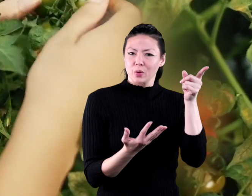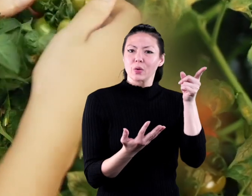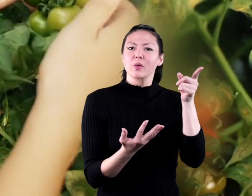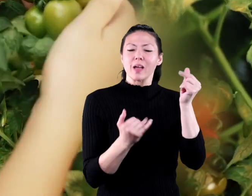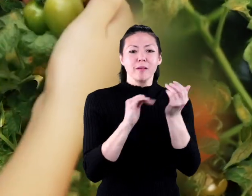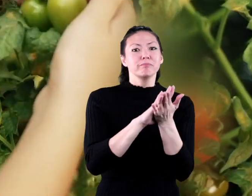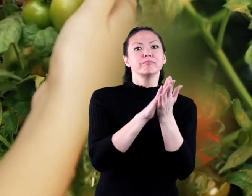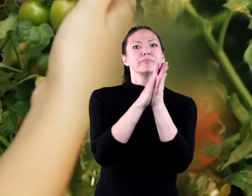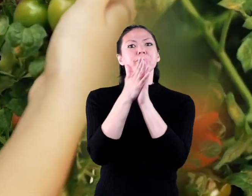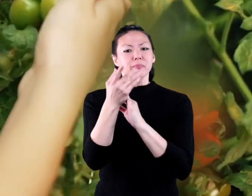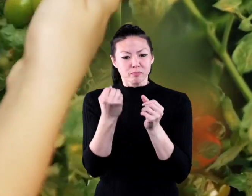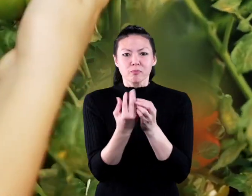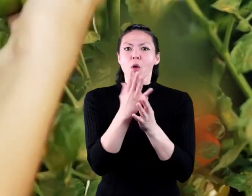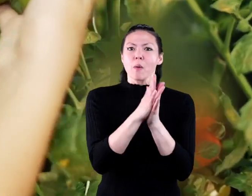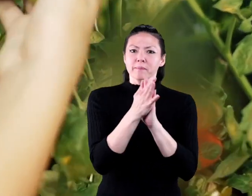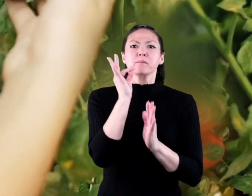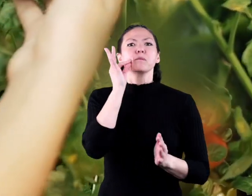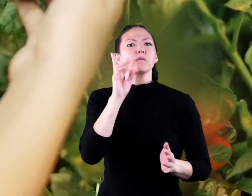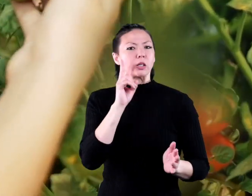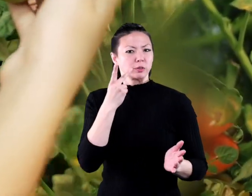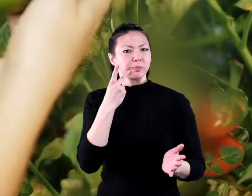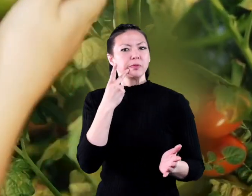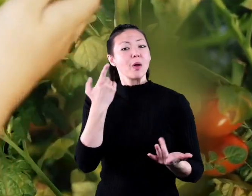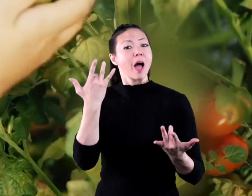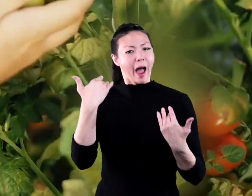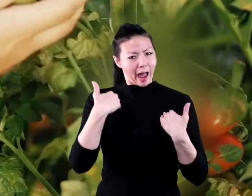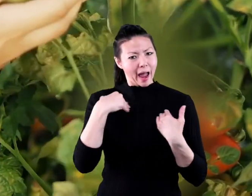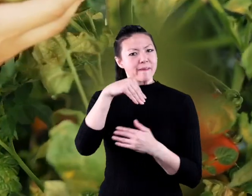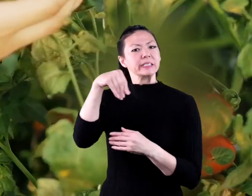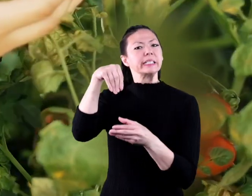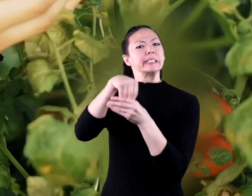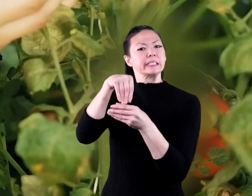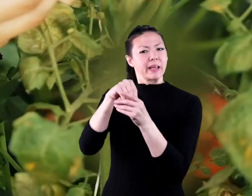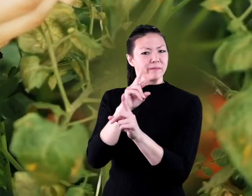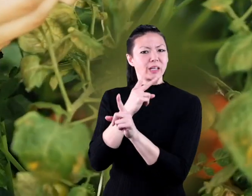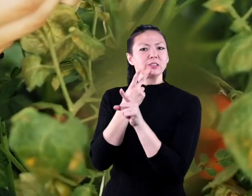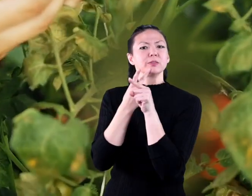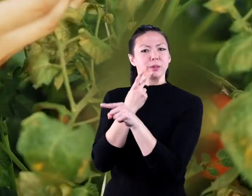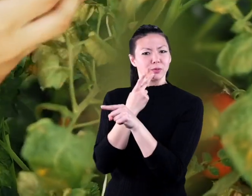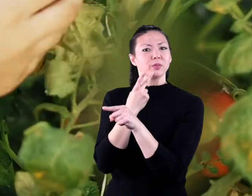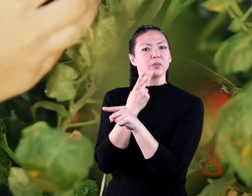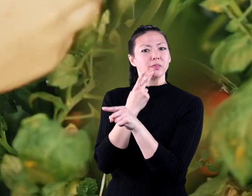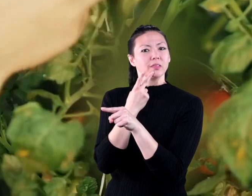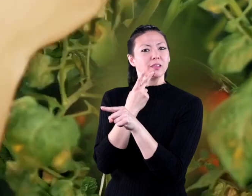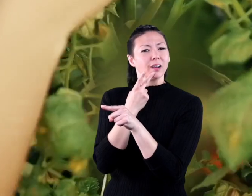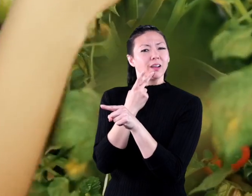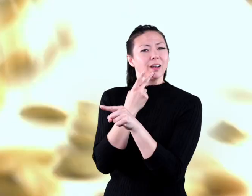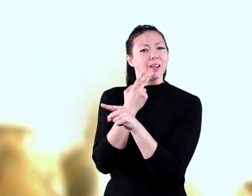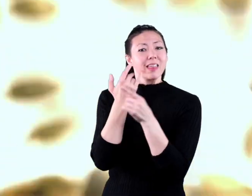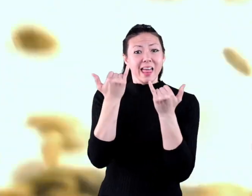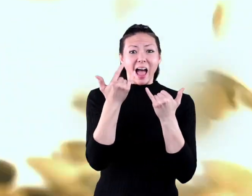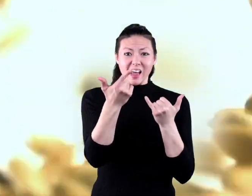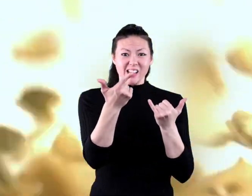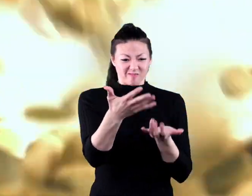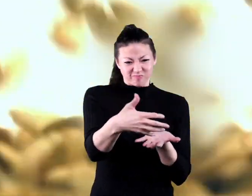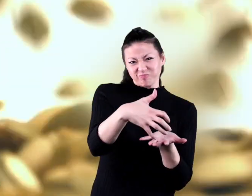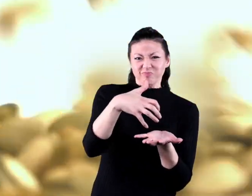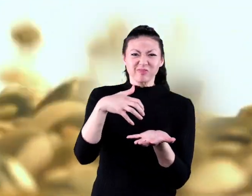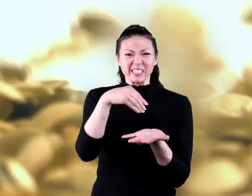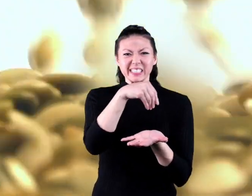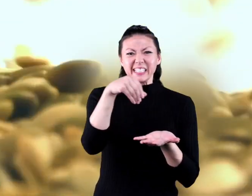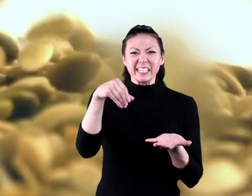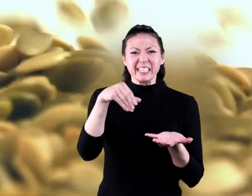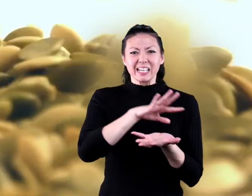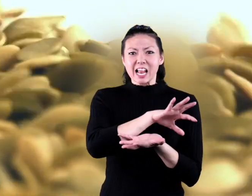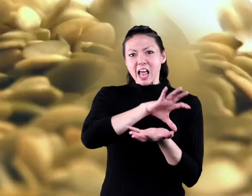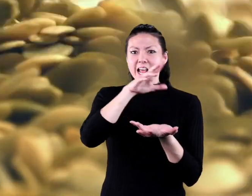Fruits can also take the form of vegetables and they also have seeds in them. Finally, you've got the